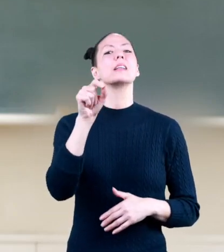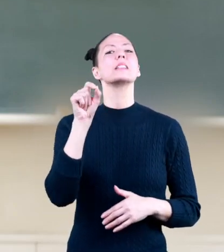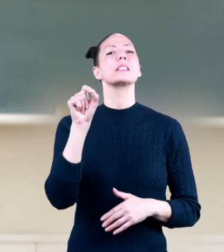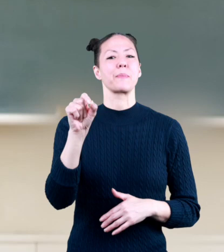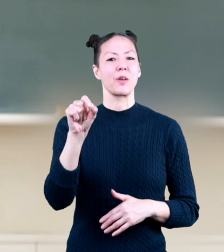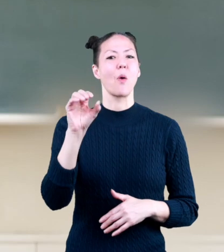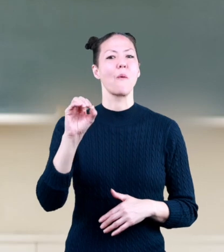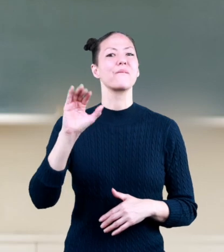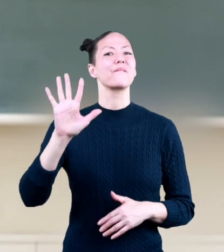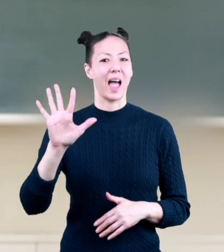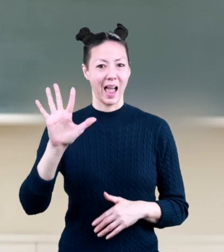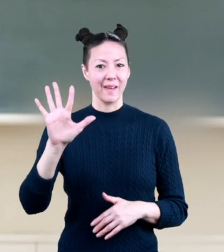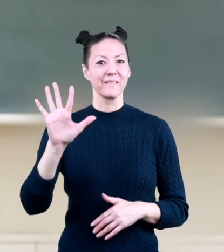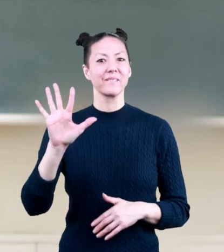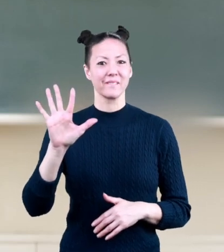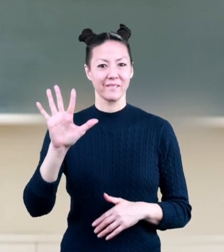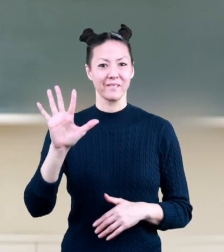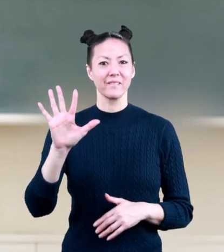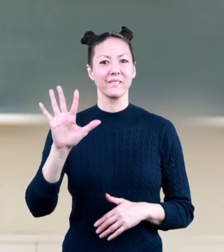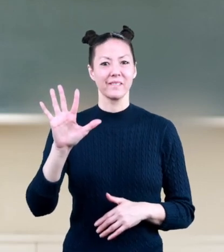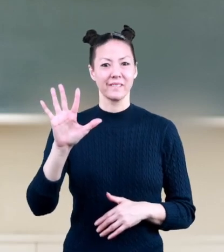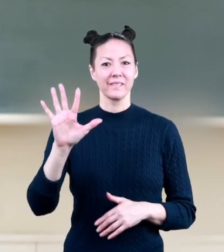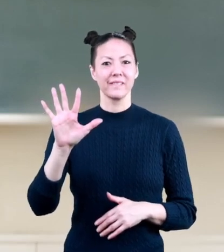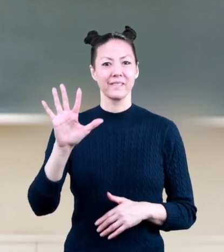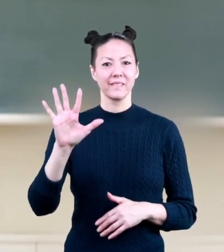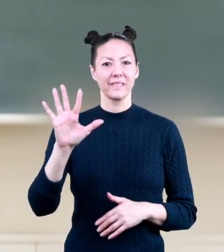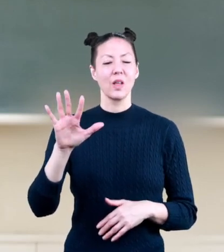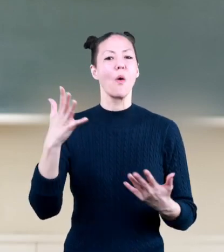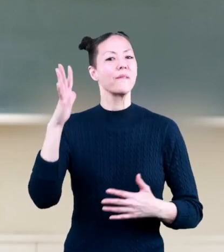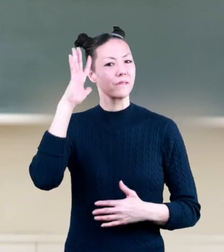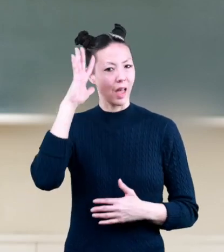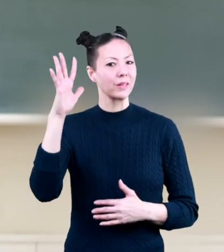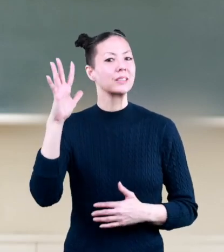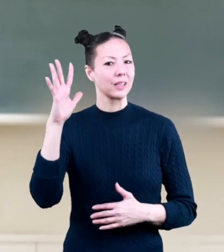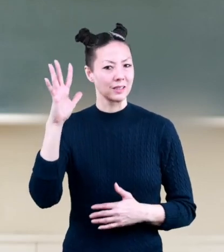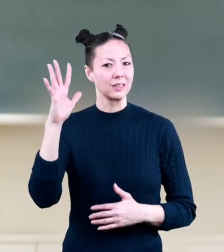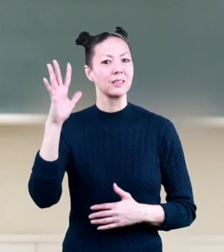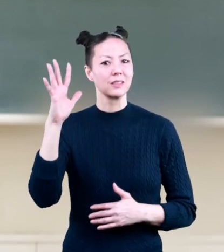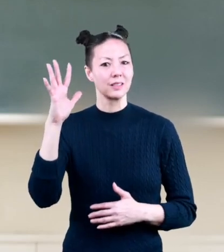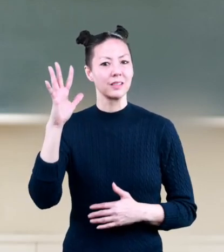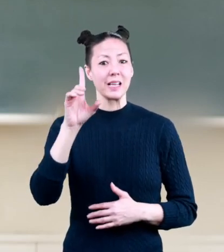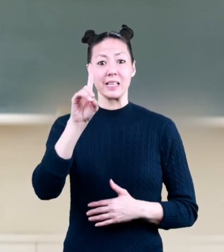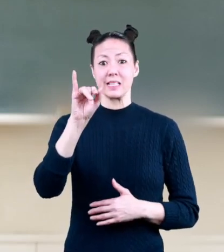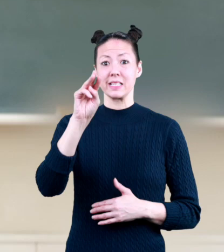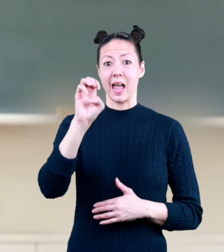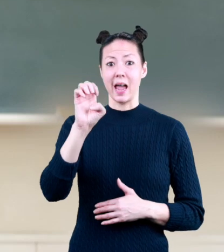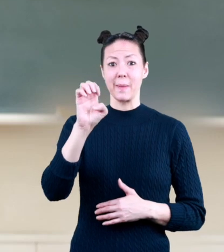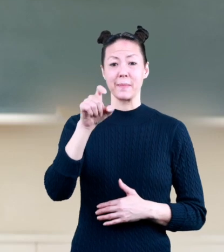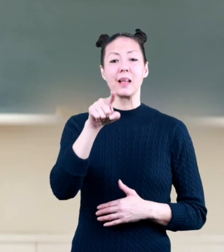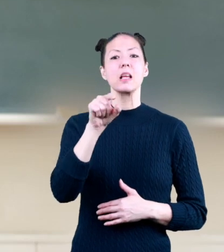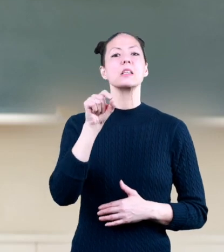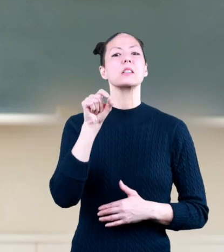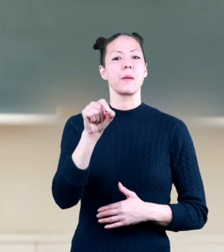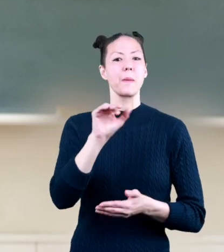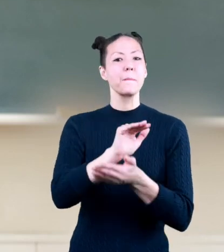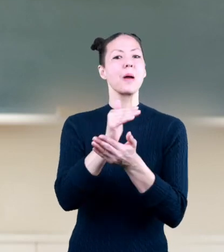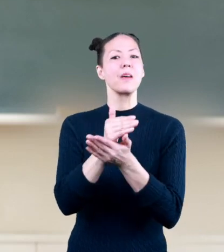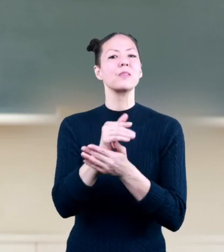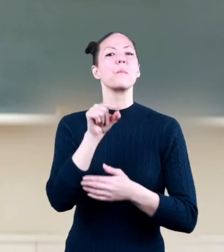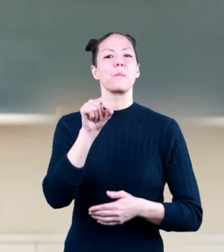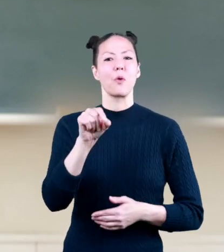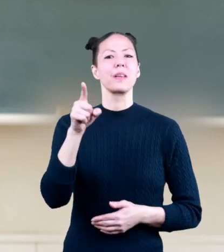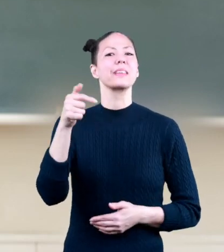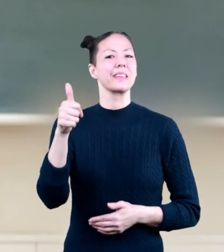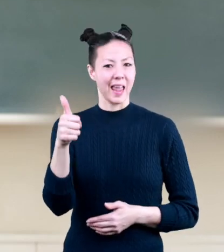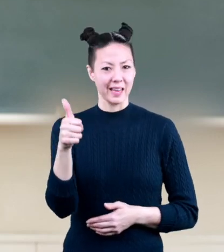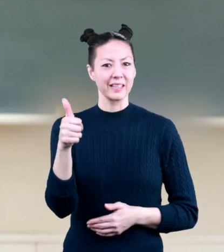its decimal amount is 0.05 or five cents here's a dime its decimal amount